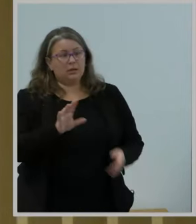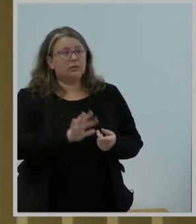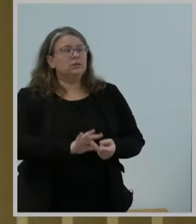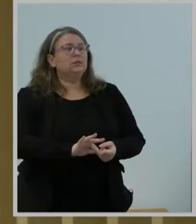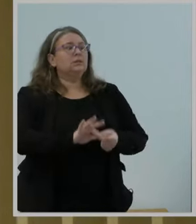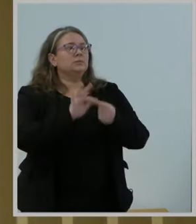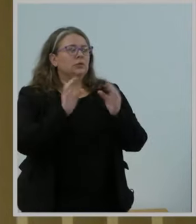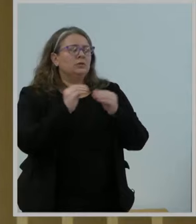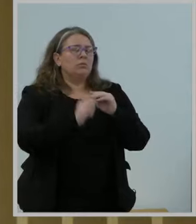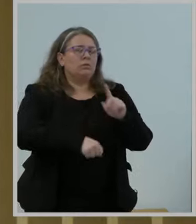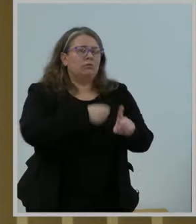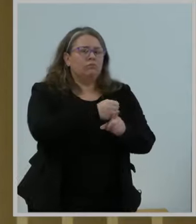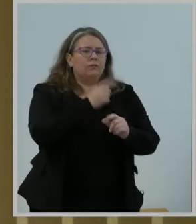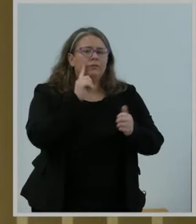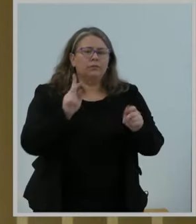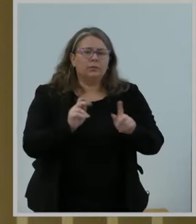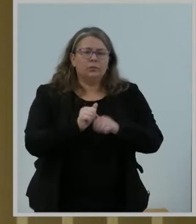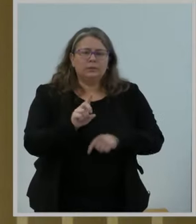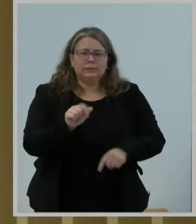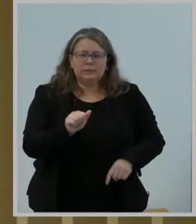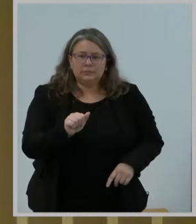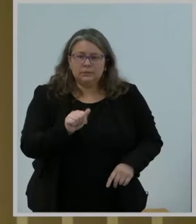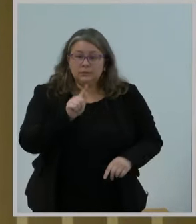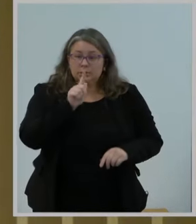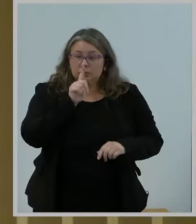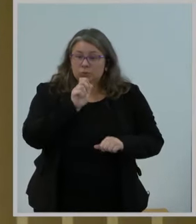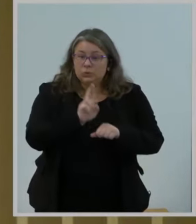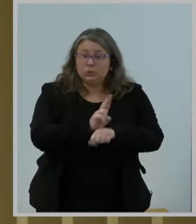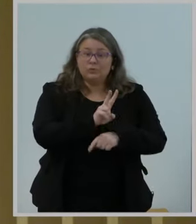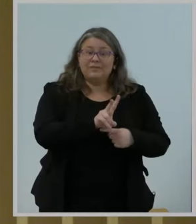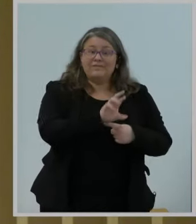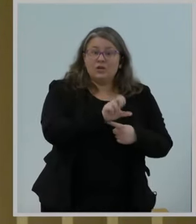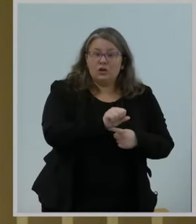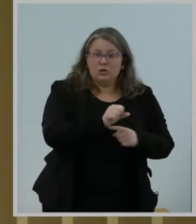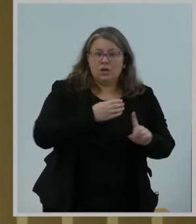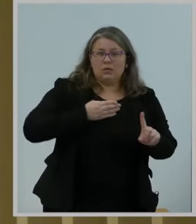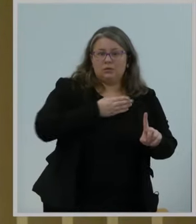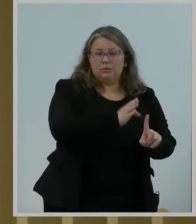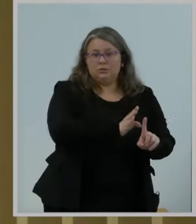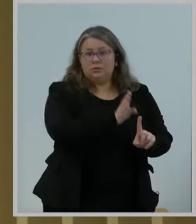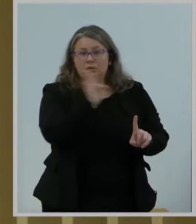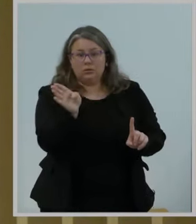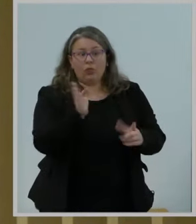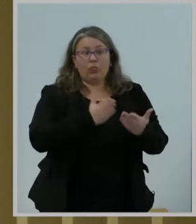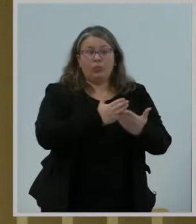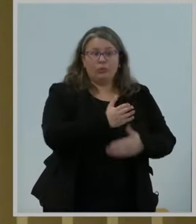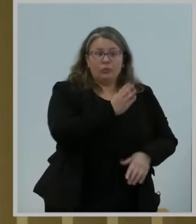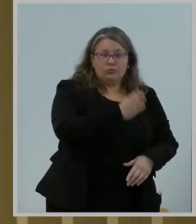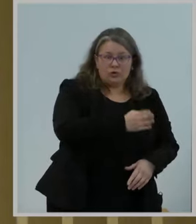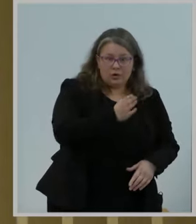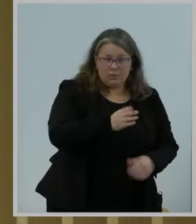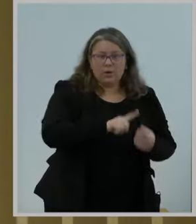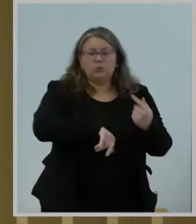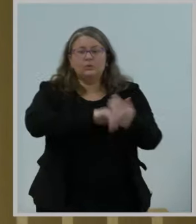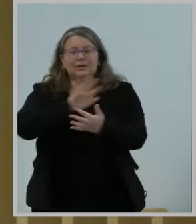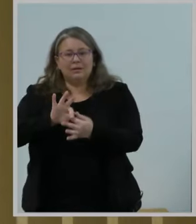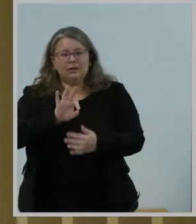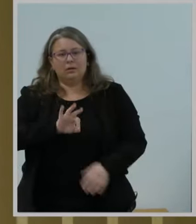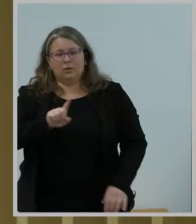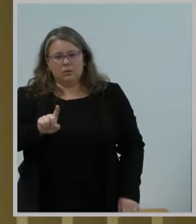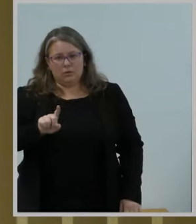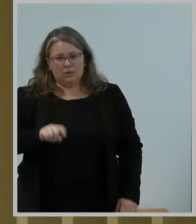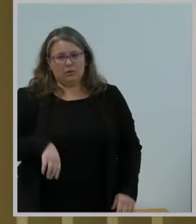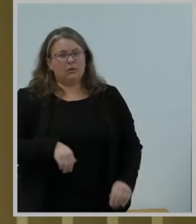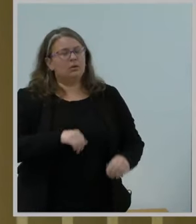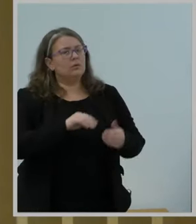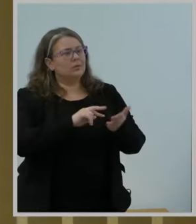use broadband to call 9-1-1 for help through VRS and other applications. And so at the same time, we know that public safety